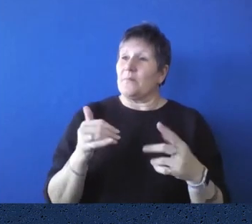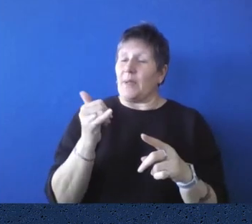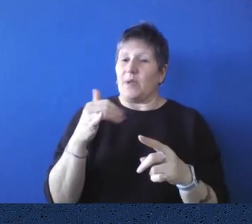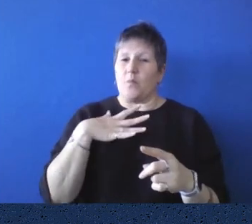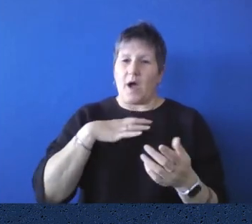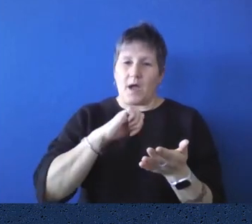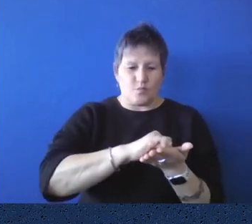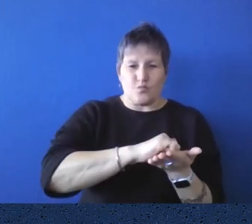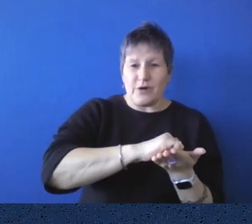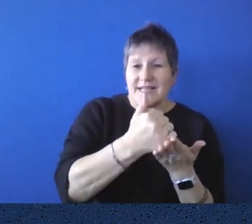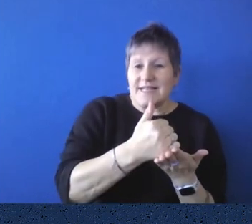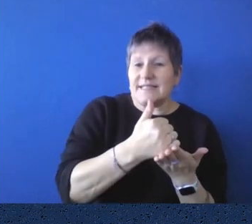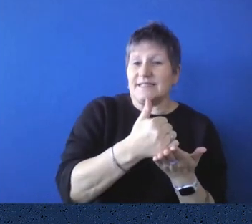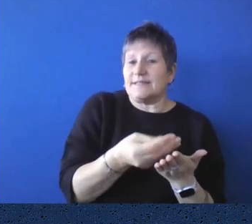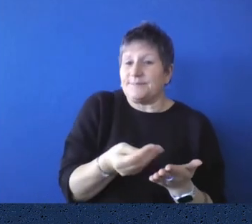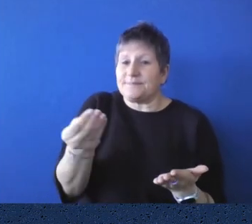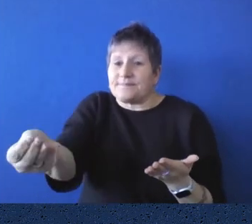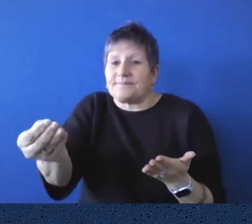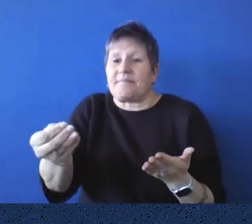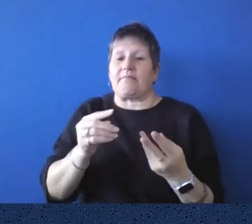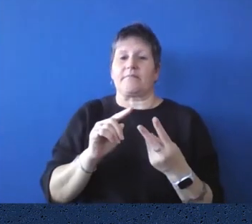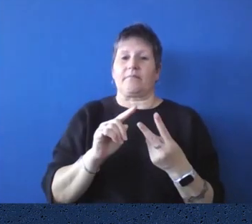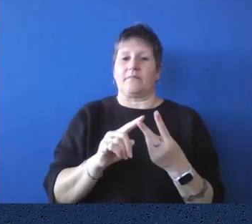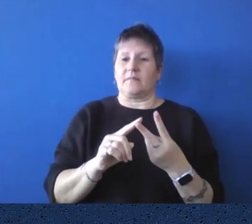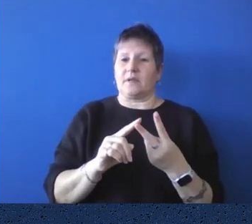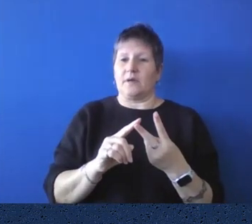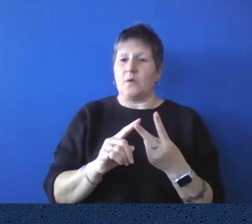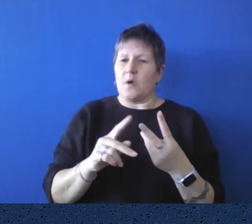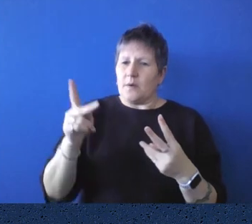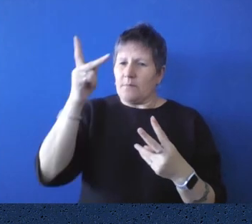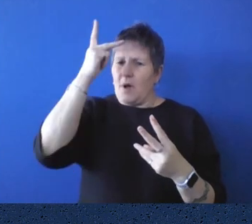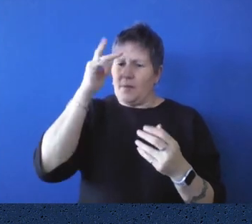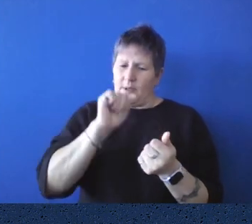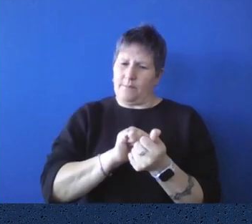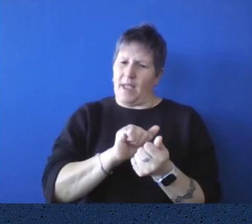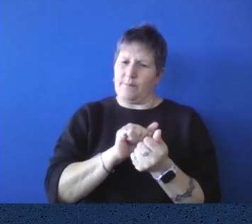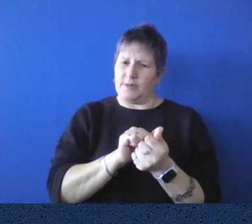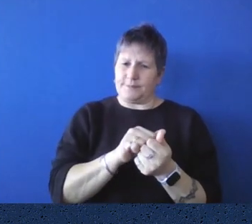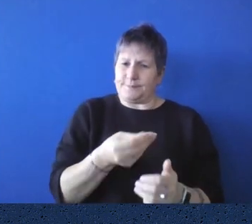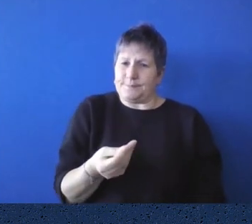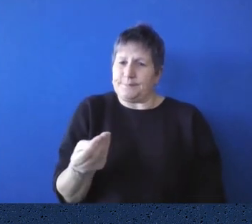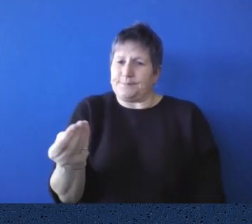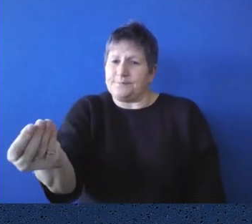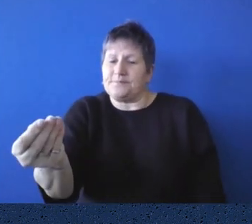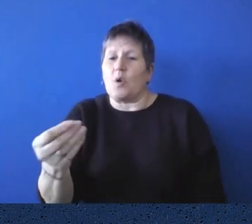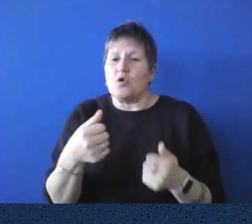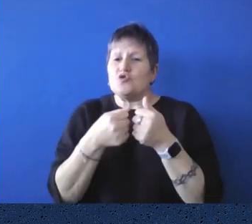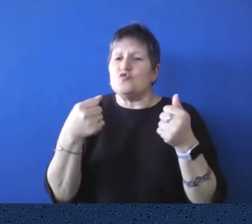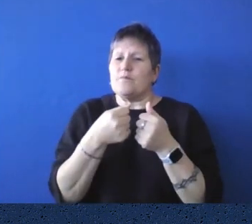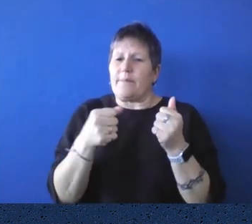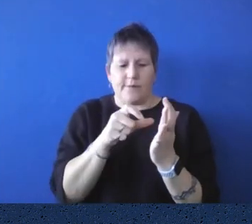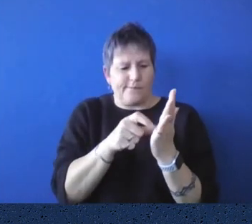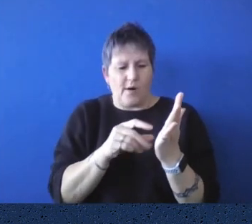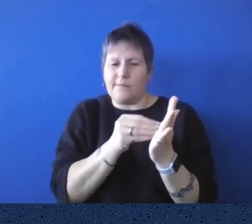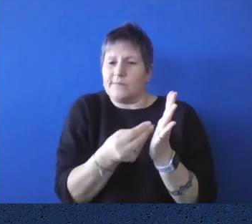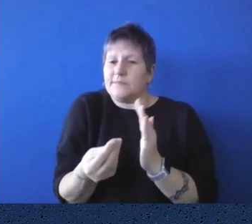printed report. It might be for, uh, parliamentary paper. It might be for a newspaper clipping or for